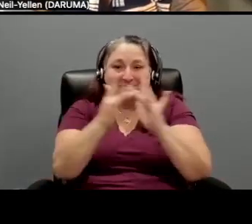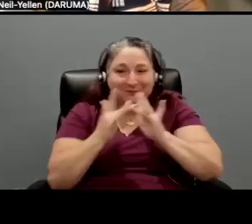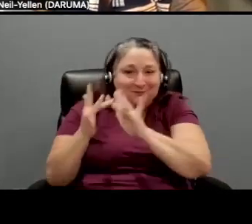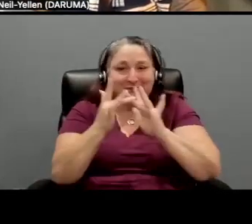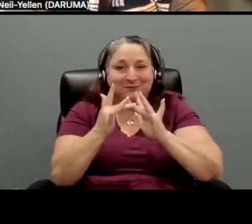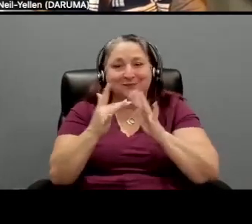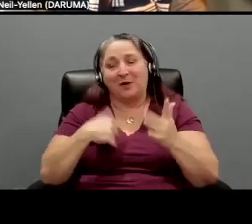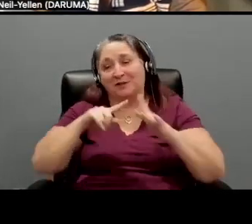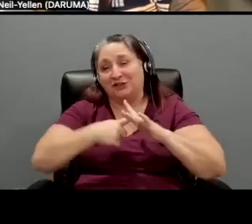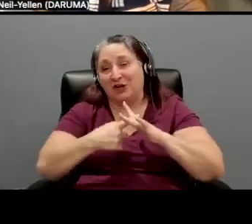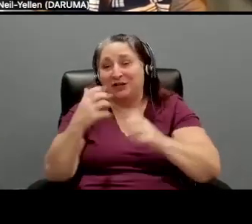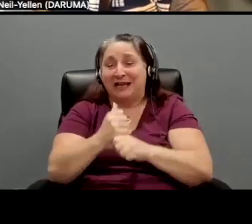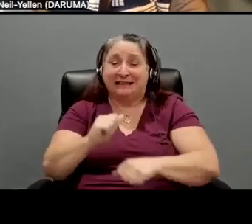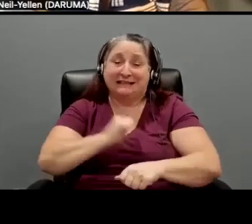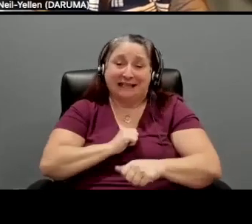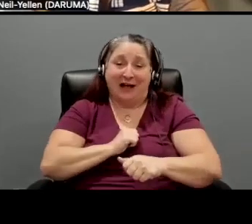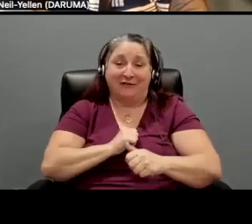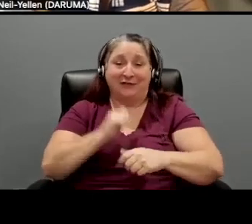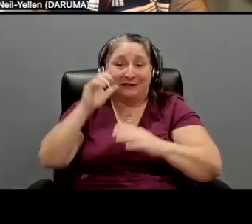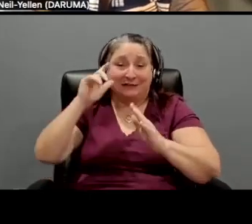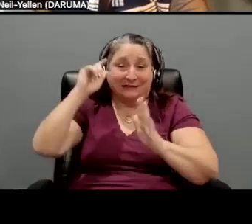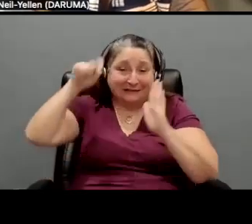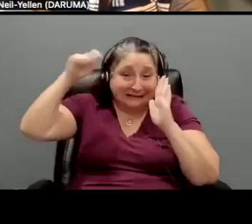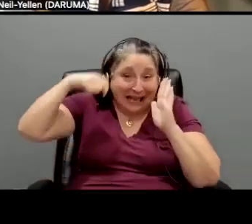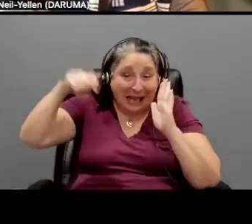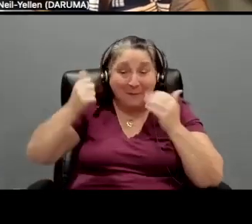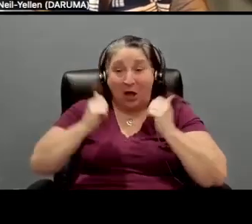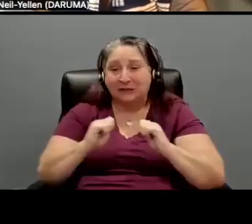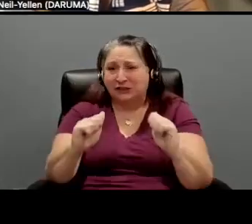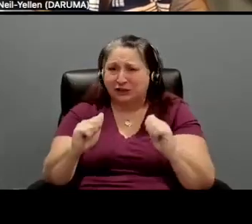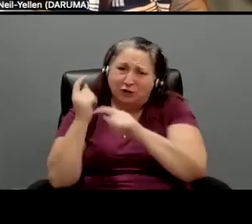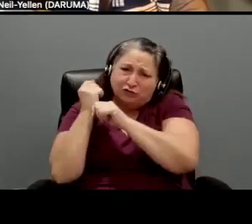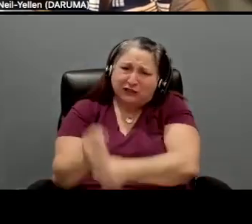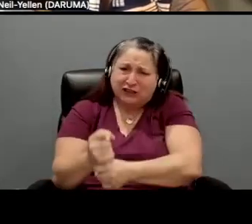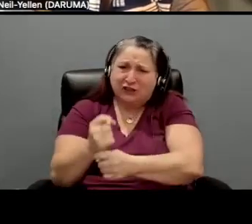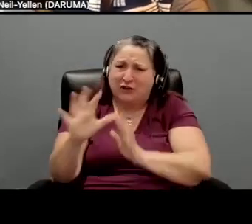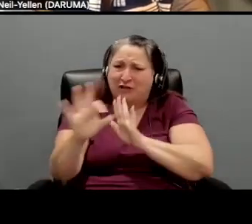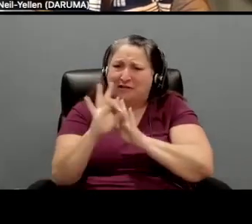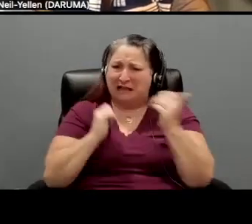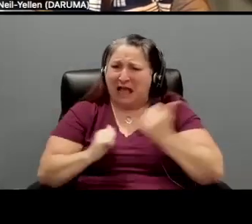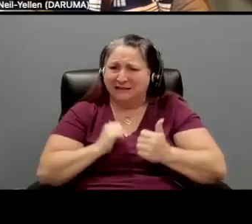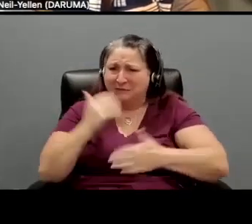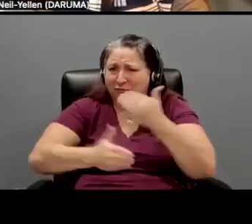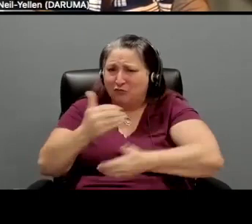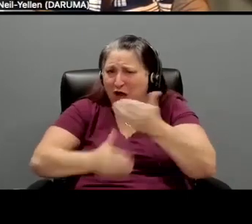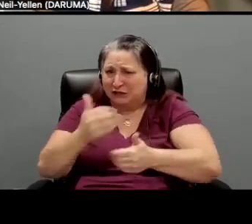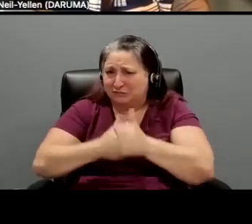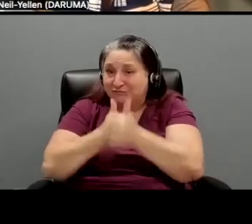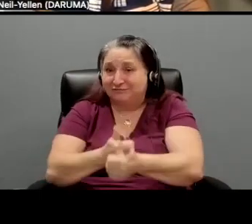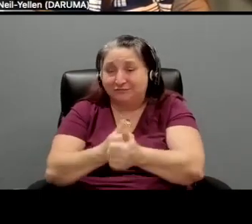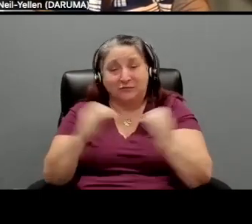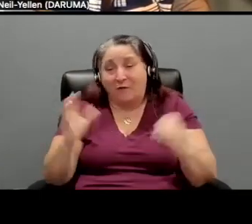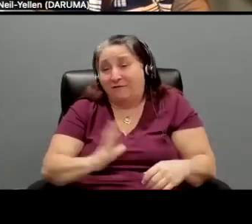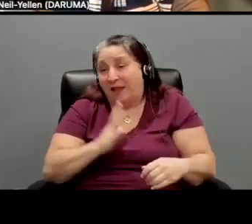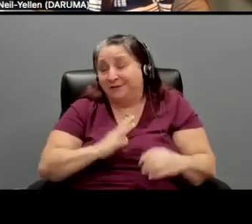started getting self-tape auditions and we went through a very traditional casting process and, and, you know, was nothing fancy or complicated